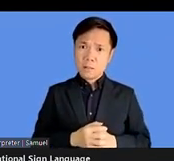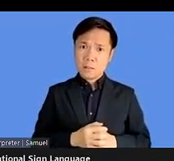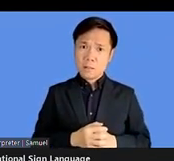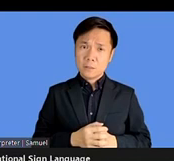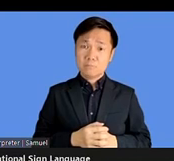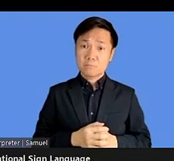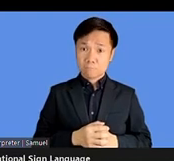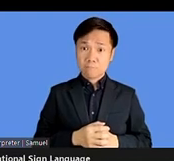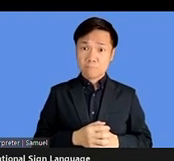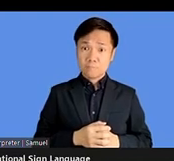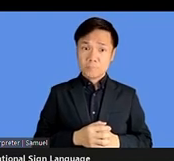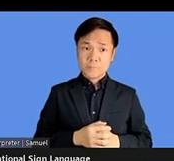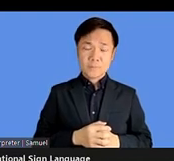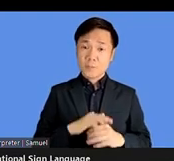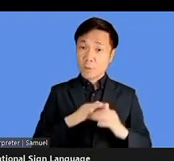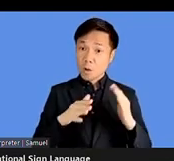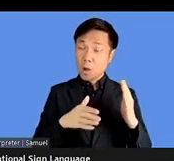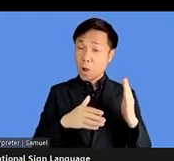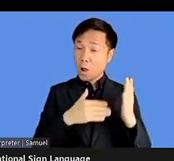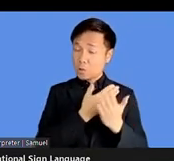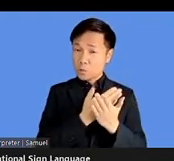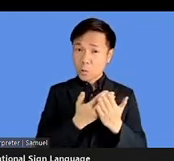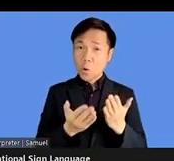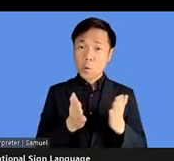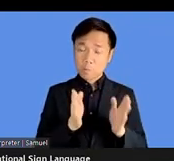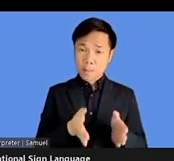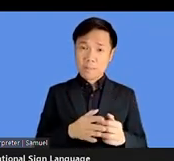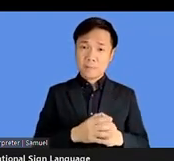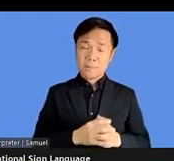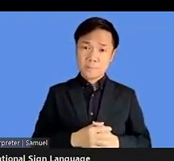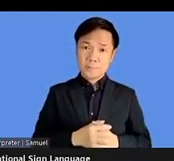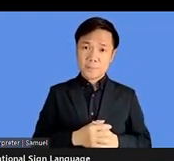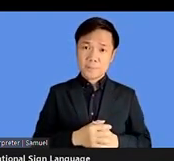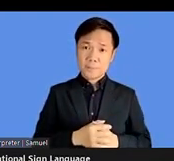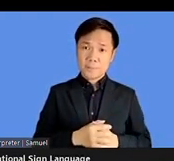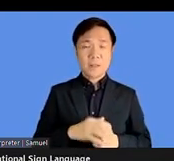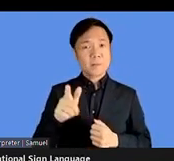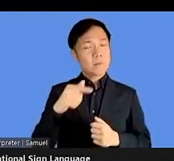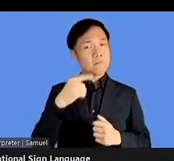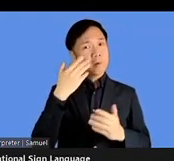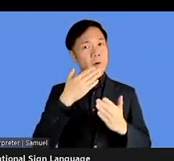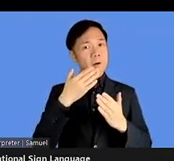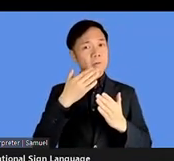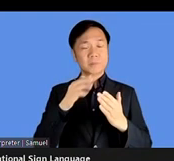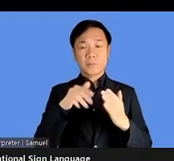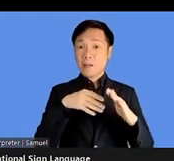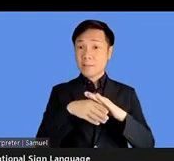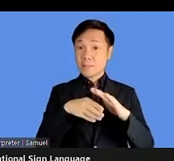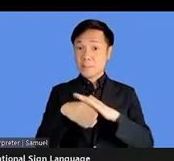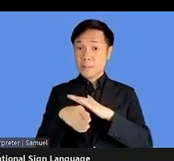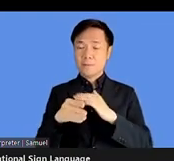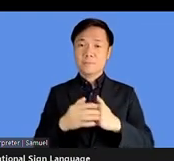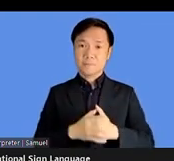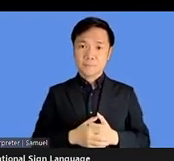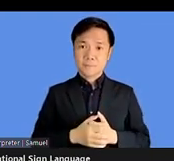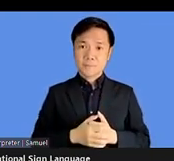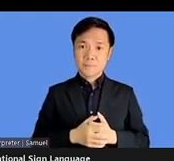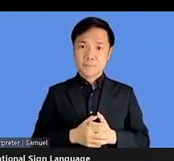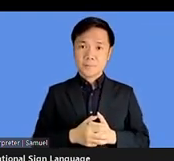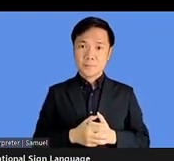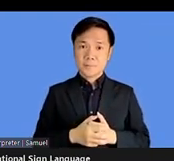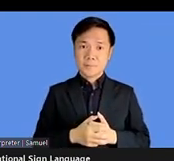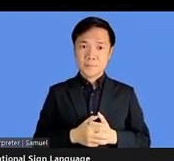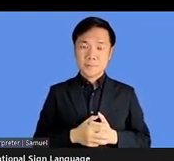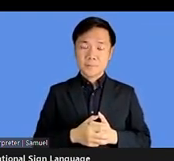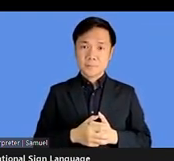years later, and all of a sudden you have a site that's that where you have a lot of content that's inaccessible. So, anyway,